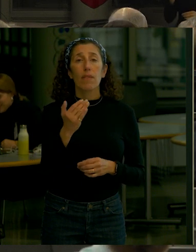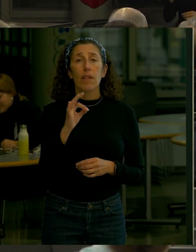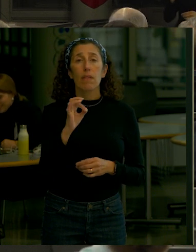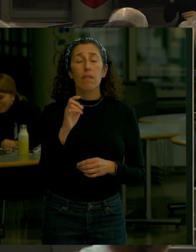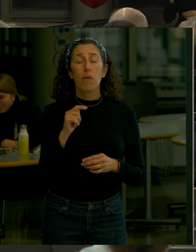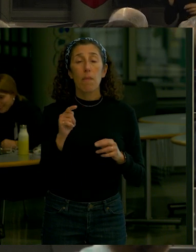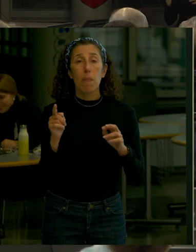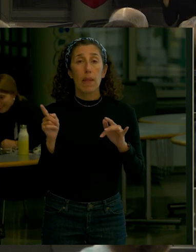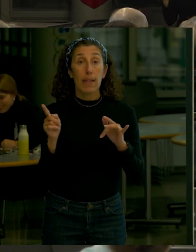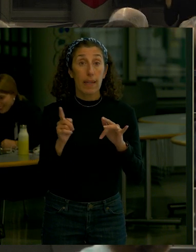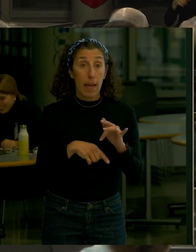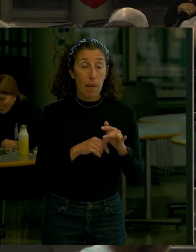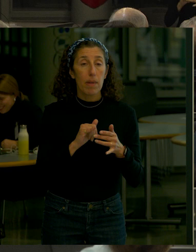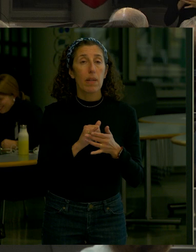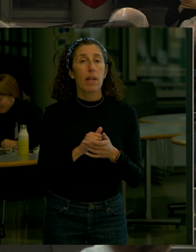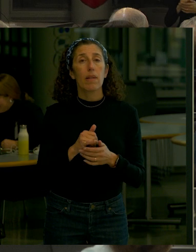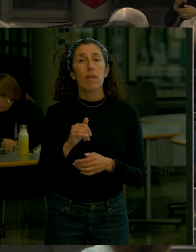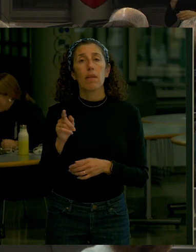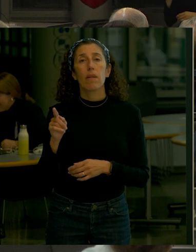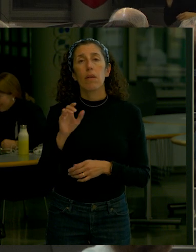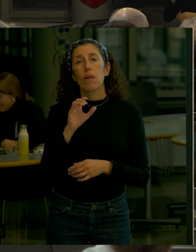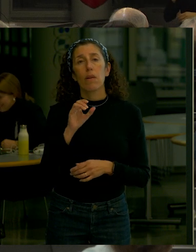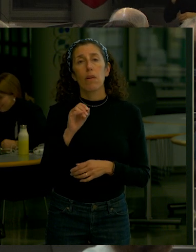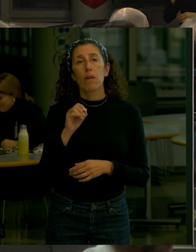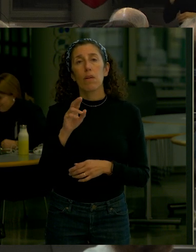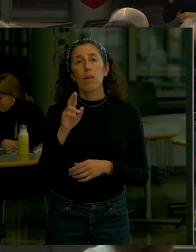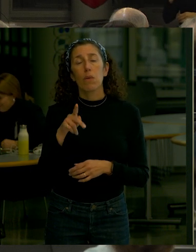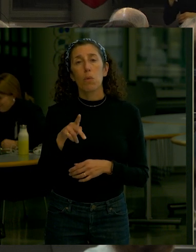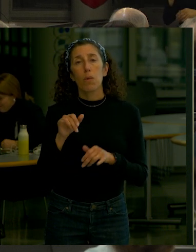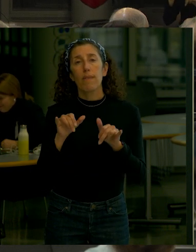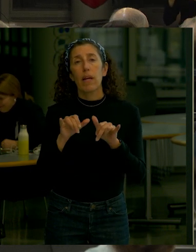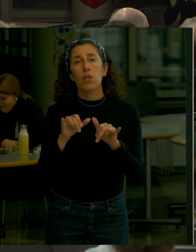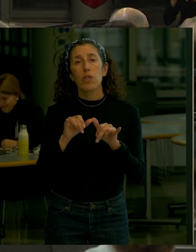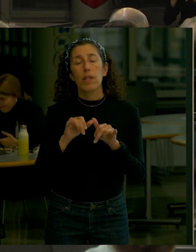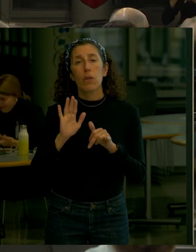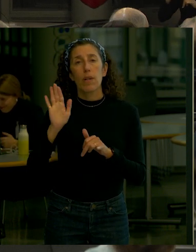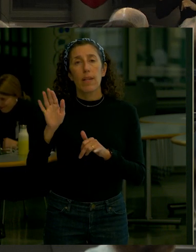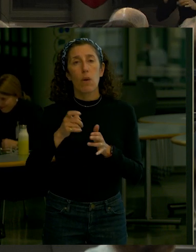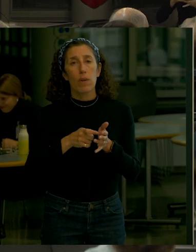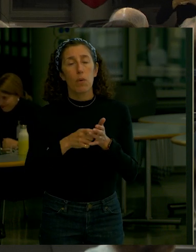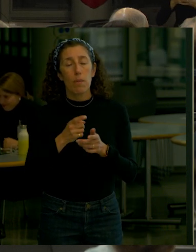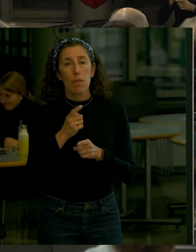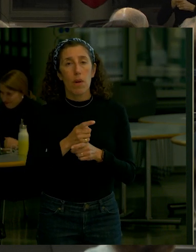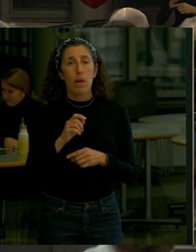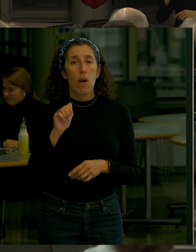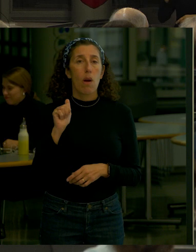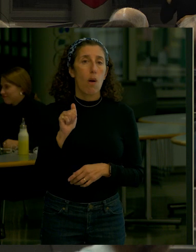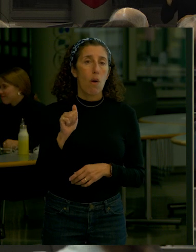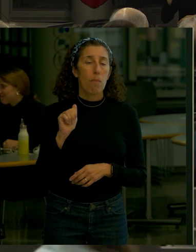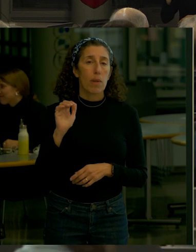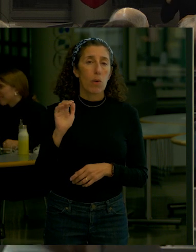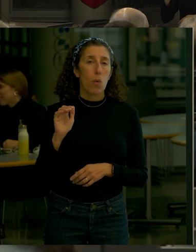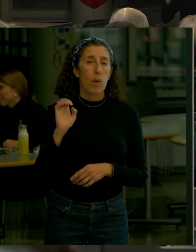correct? the 15 foot gap 15 foot gap the 15 foot space from the wall as an ACE requirement? the 15